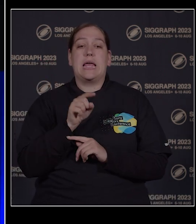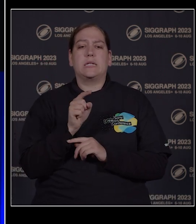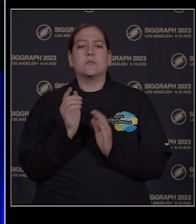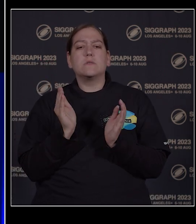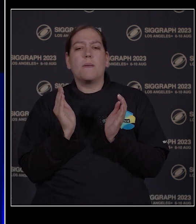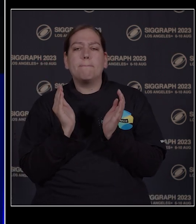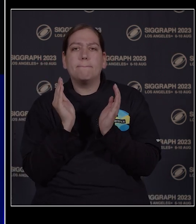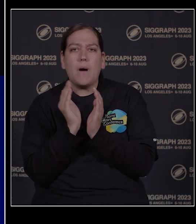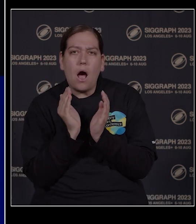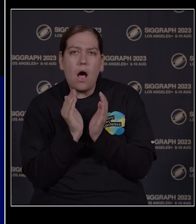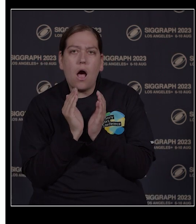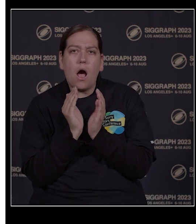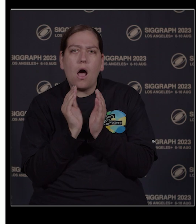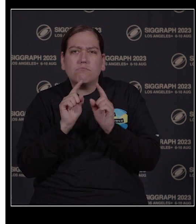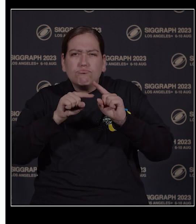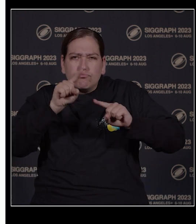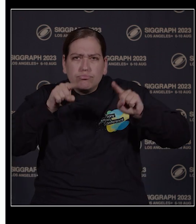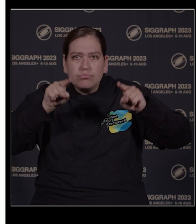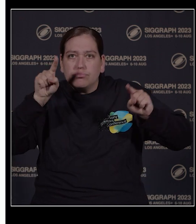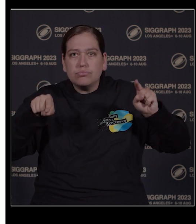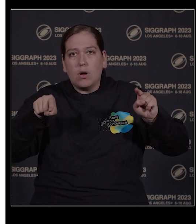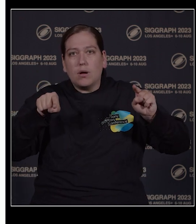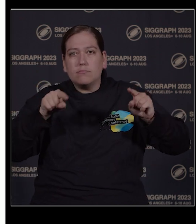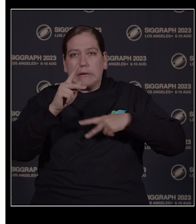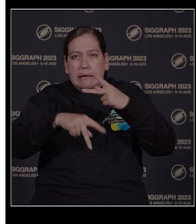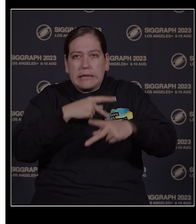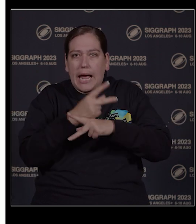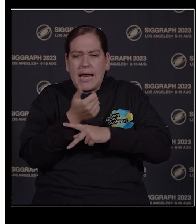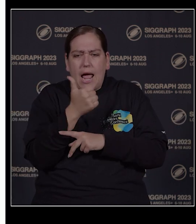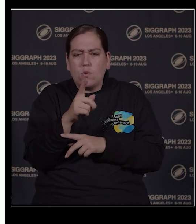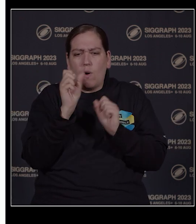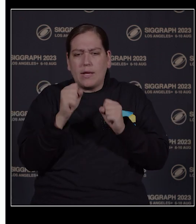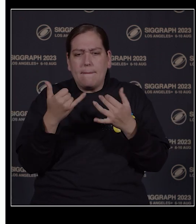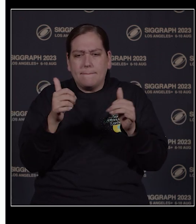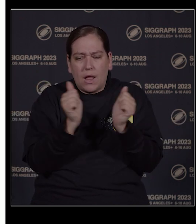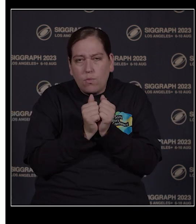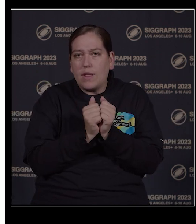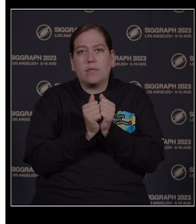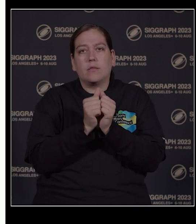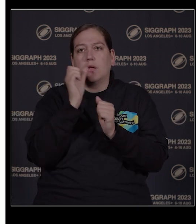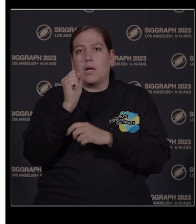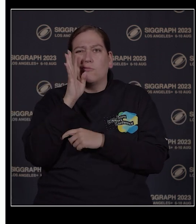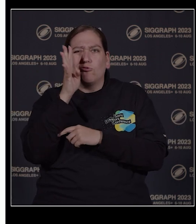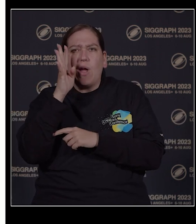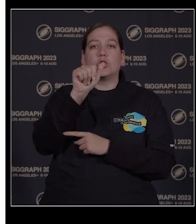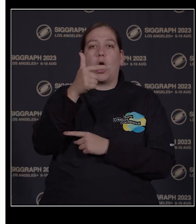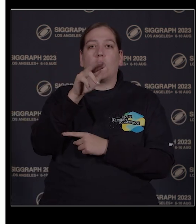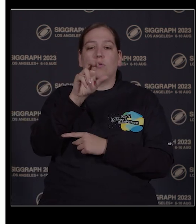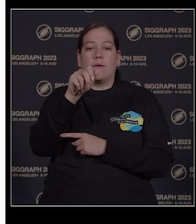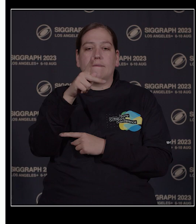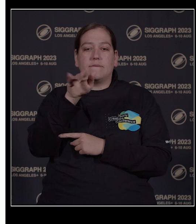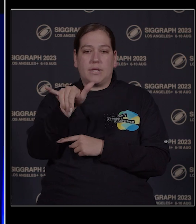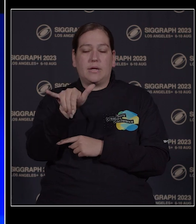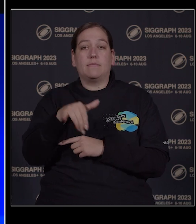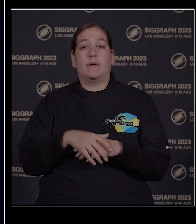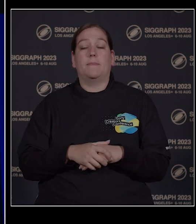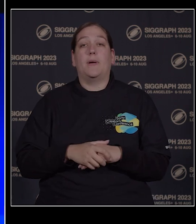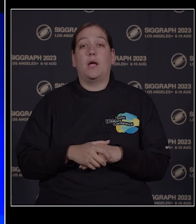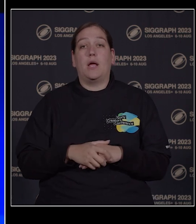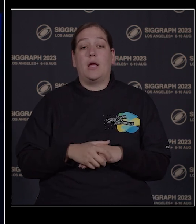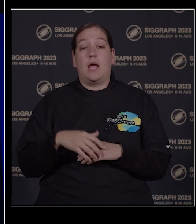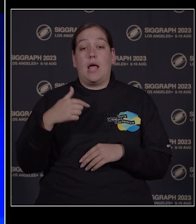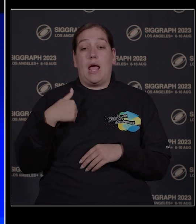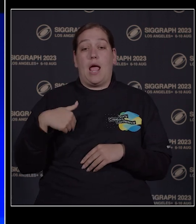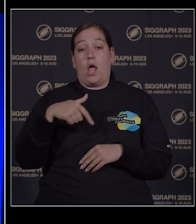versatile module for anyone to play with. And they come up with a range of applications of all kinds. Our unique intelligent